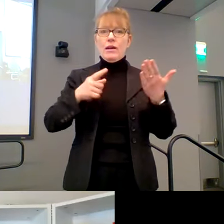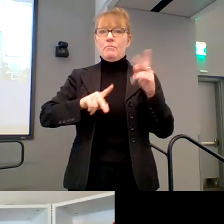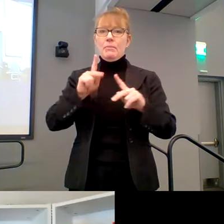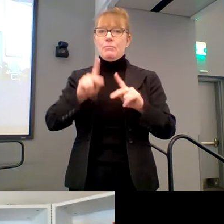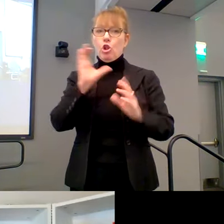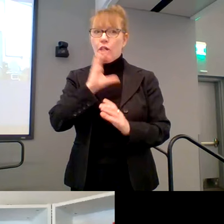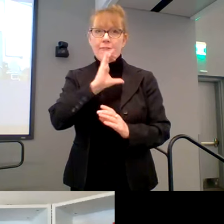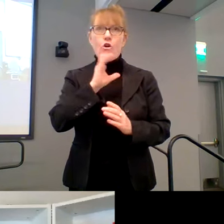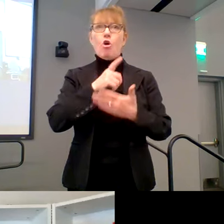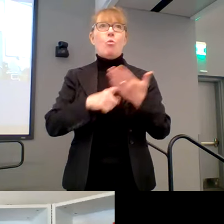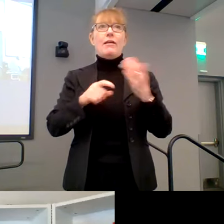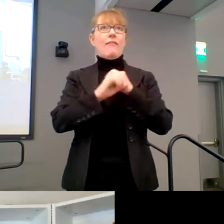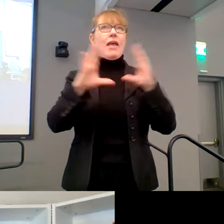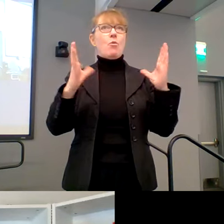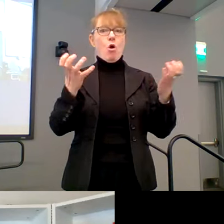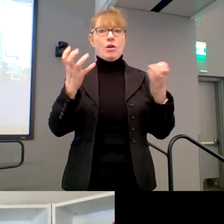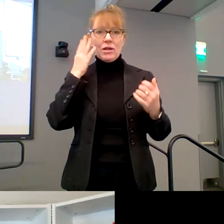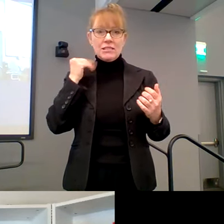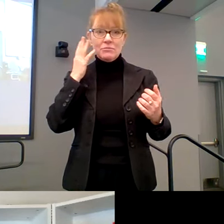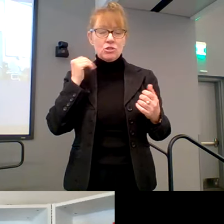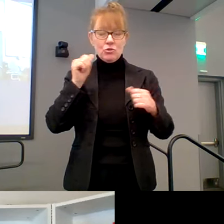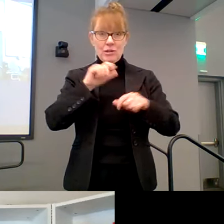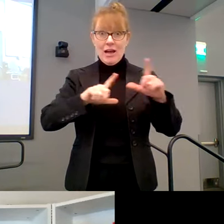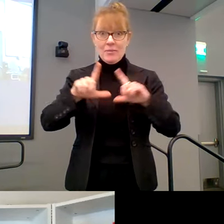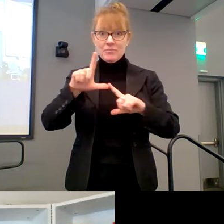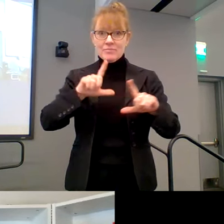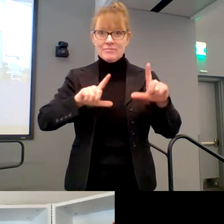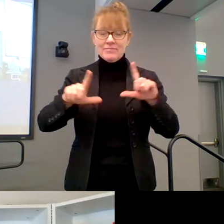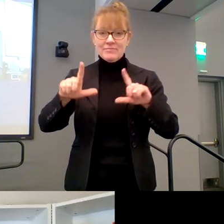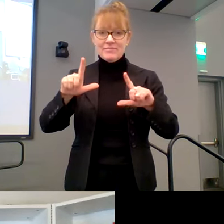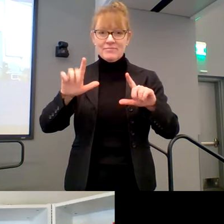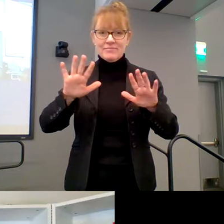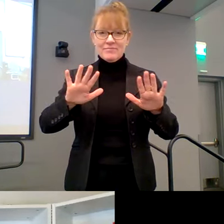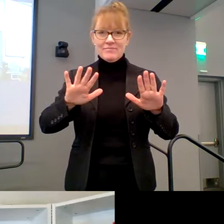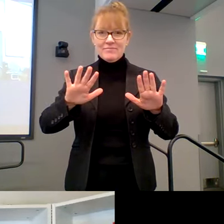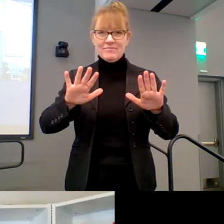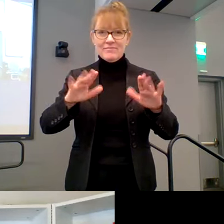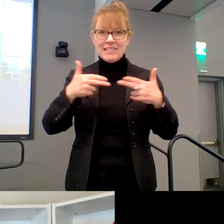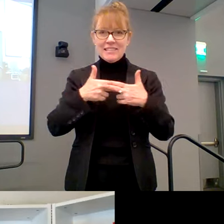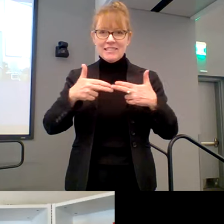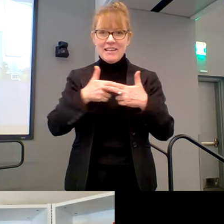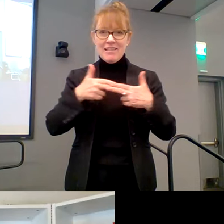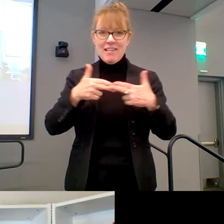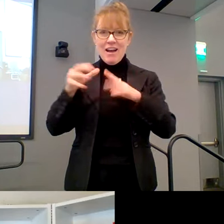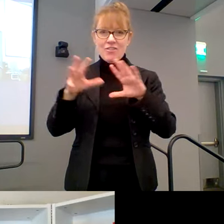I think, um, oh, I'm sorry. Are my slides sharing? Uh, yeah, just a second.